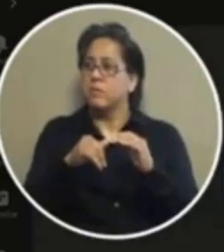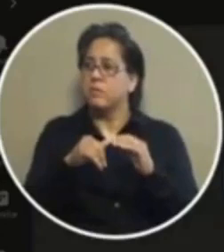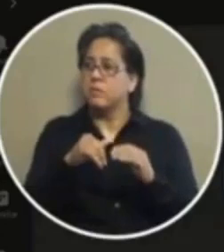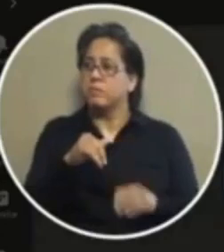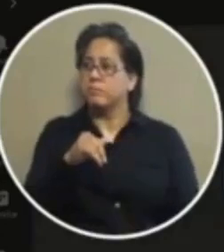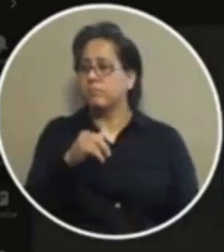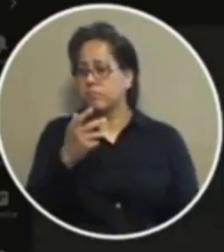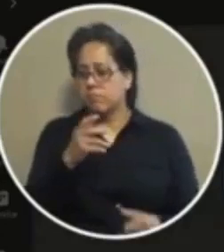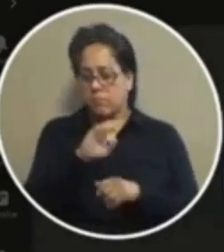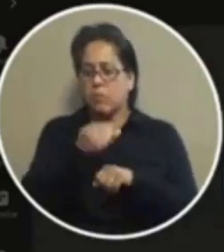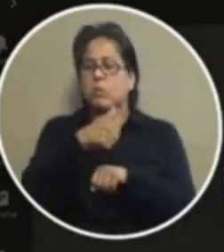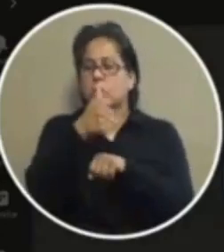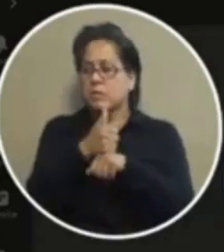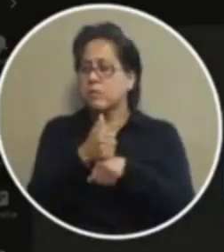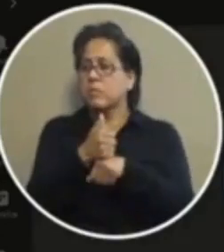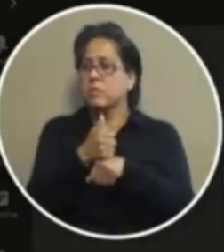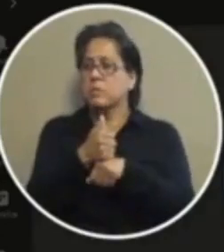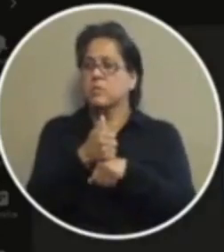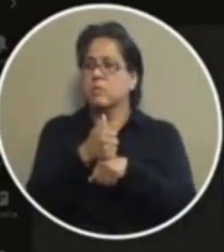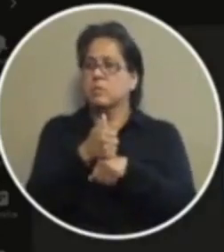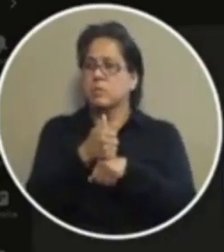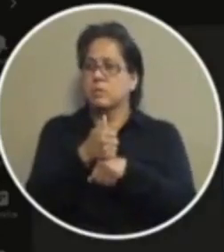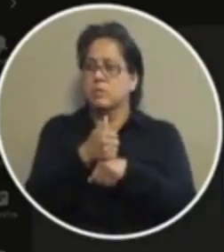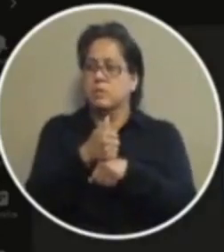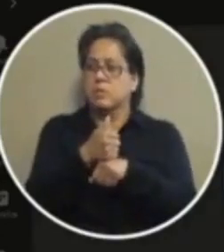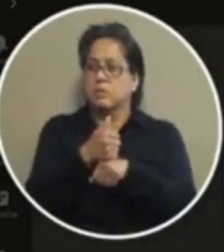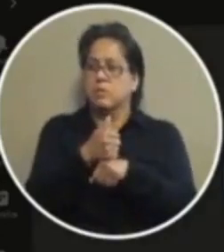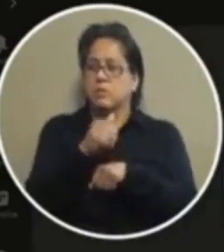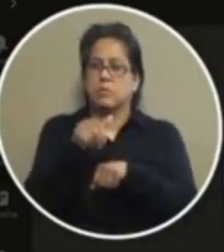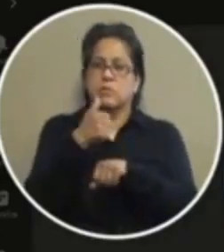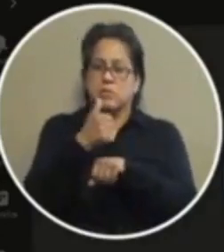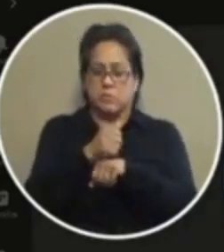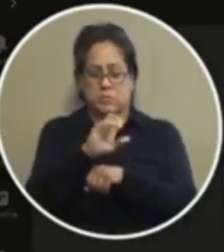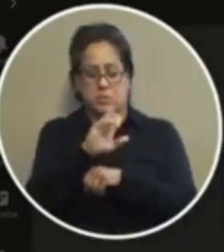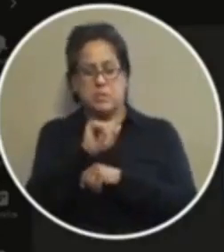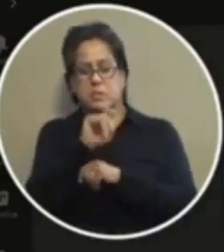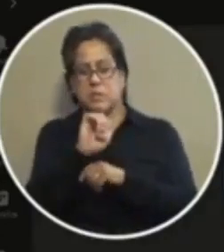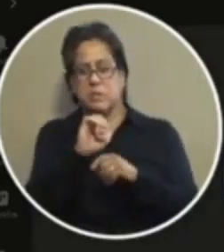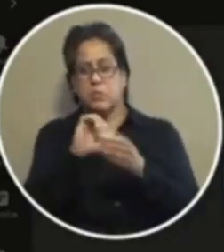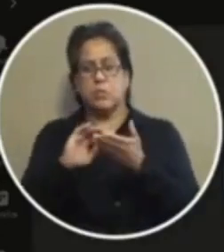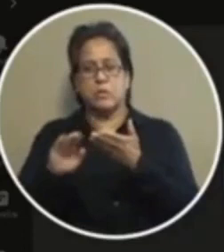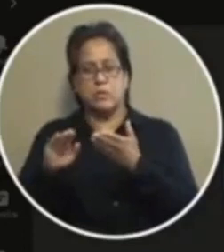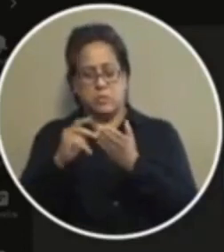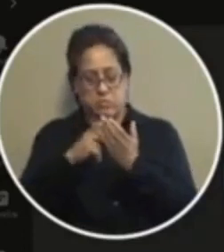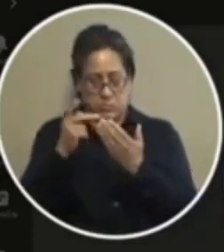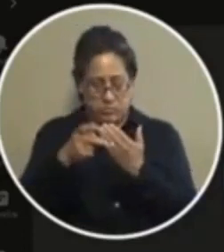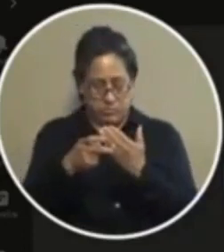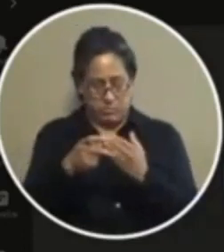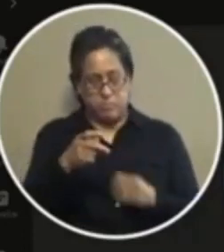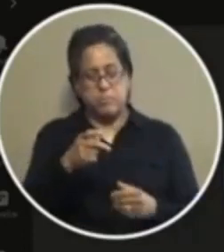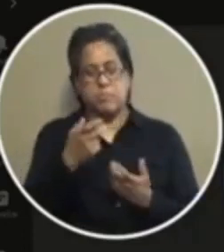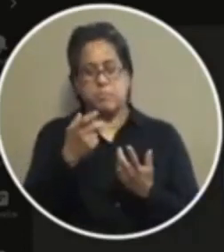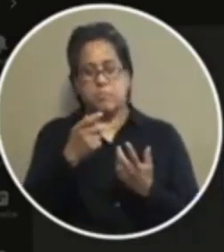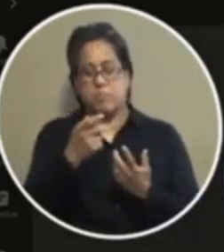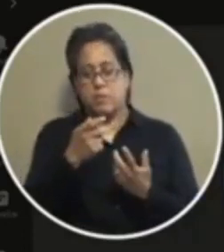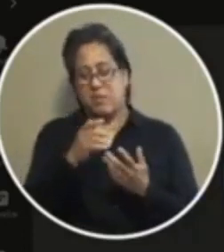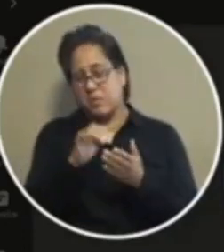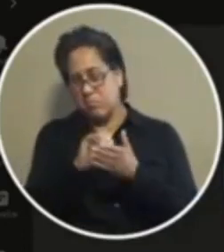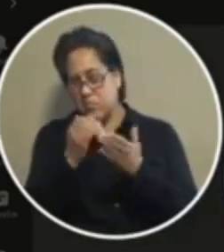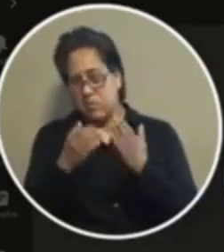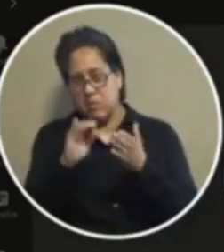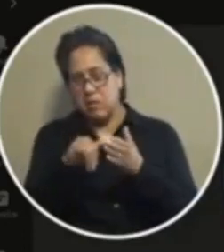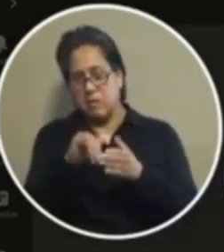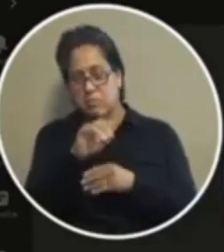it to establish that that hit the the site and release program and i guess that's what i was asking you maybe uh